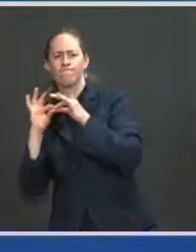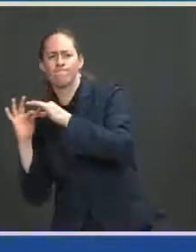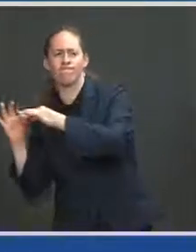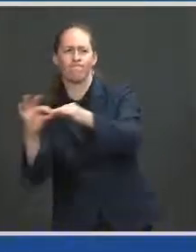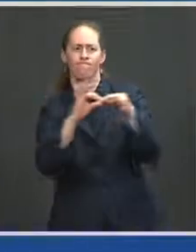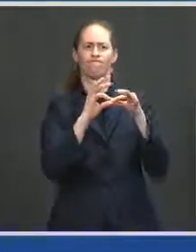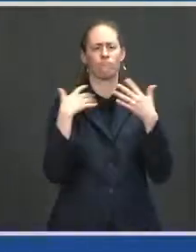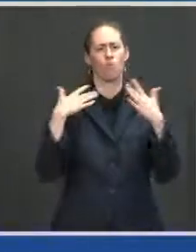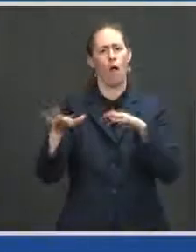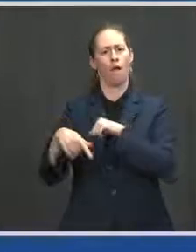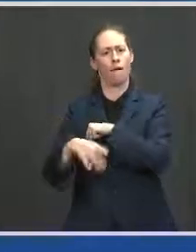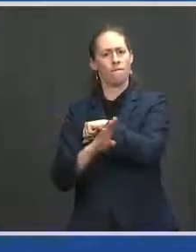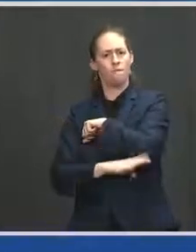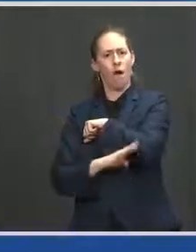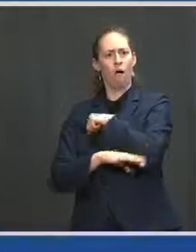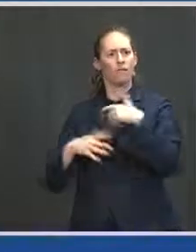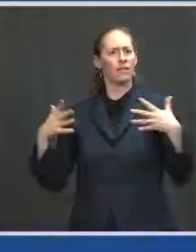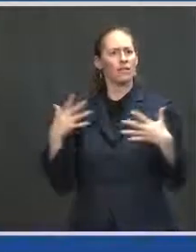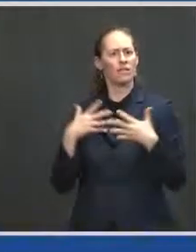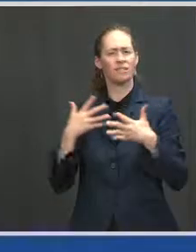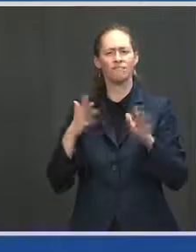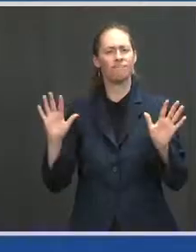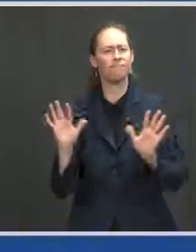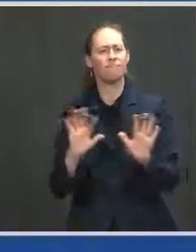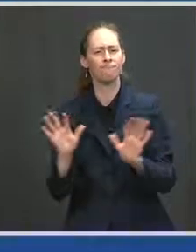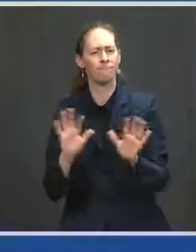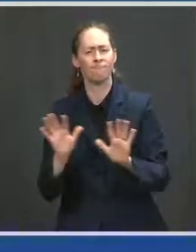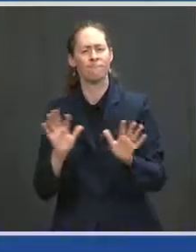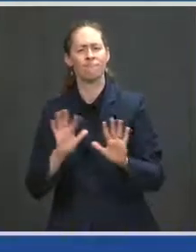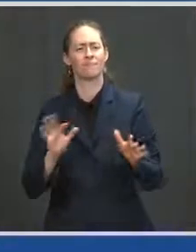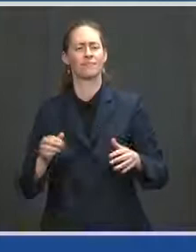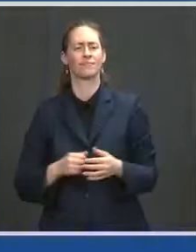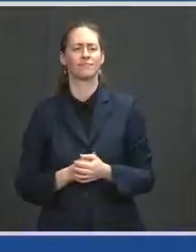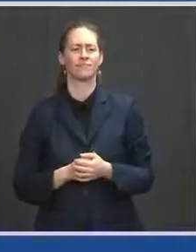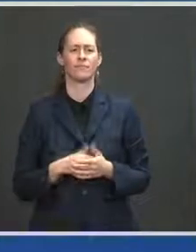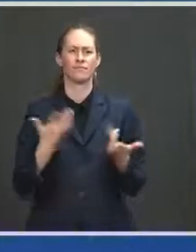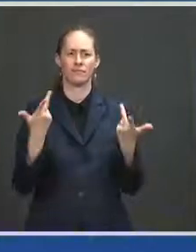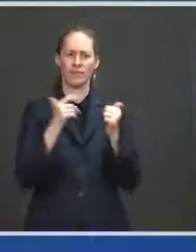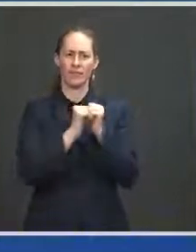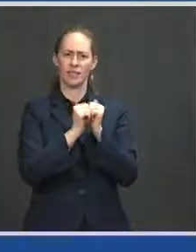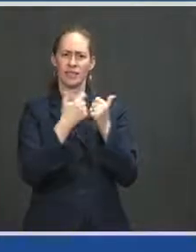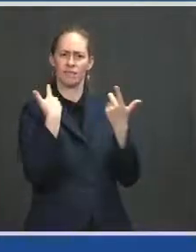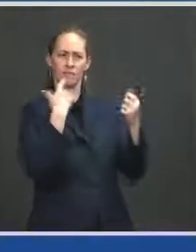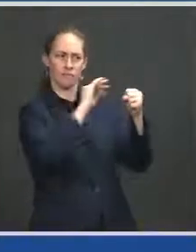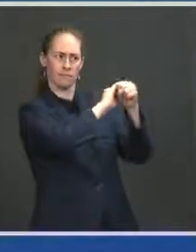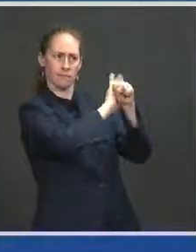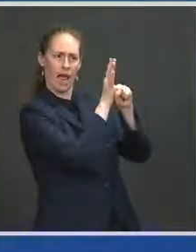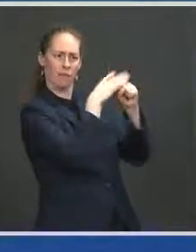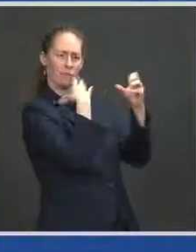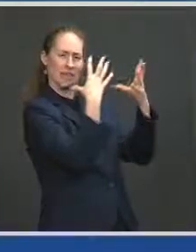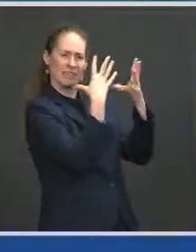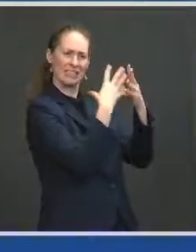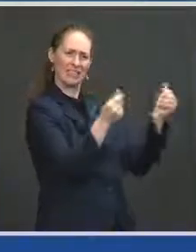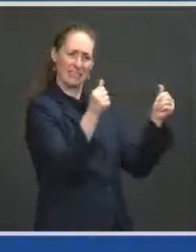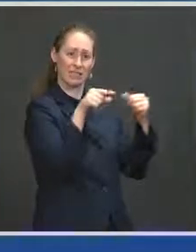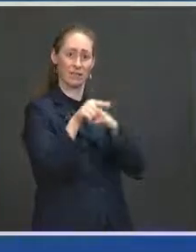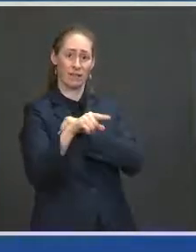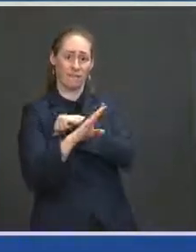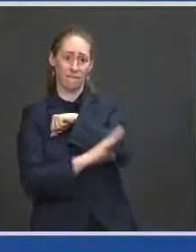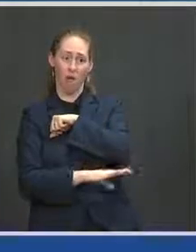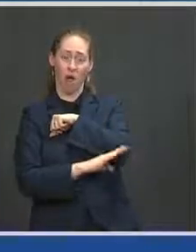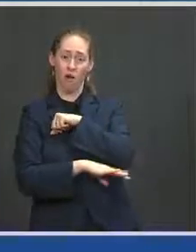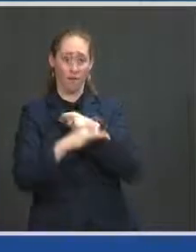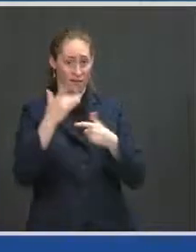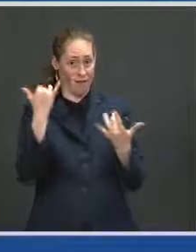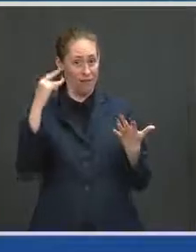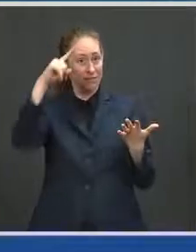how will we keep beating this virus as we enter as we enter the fall after summer? On May